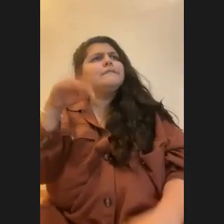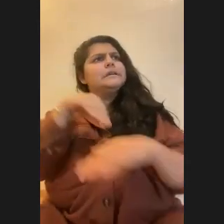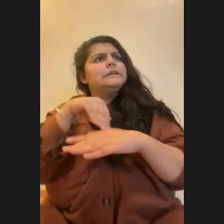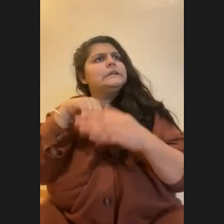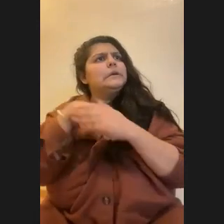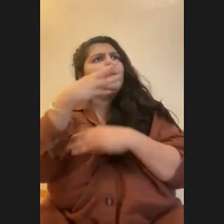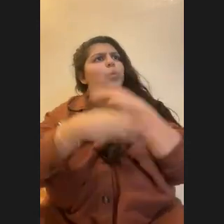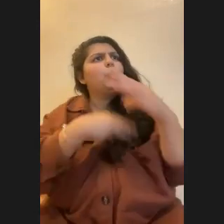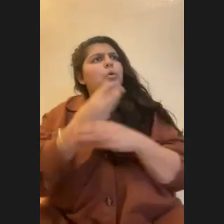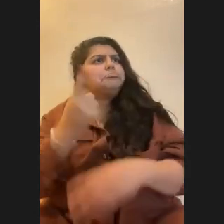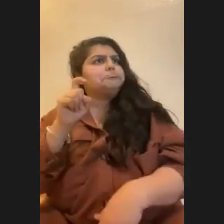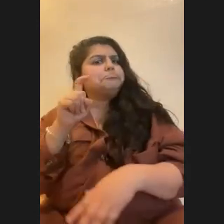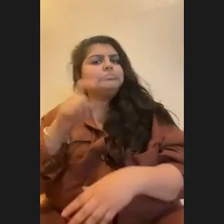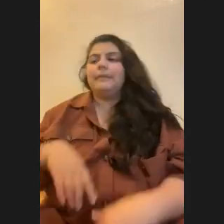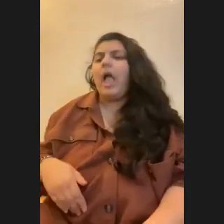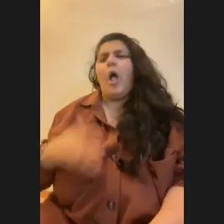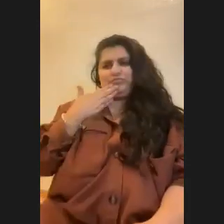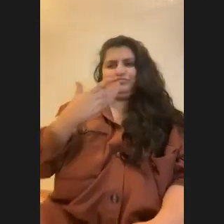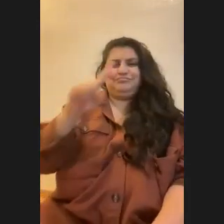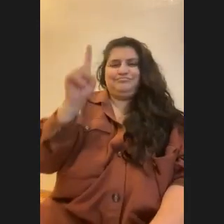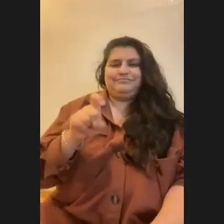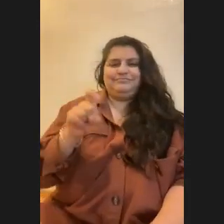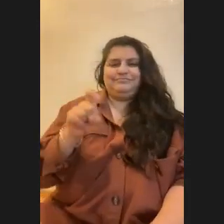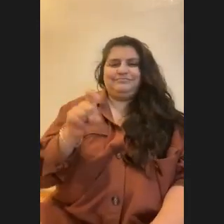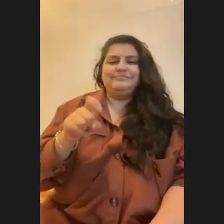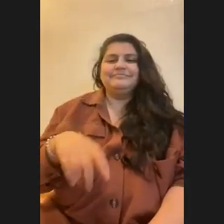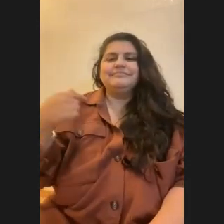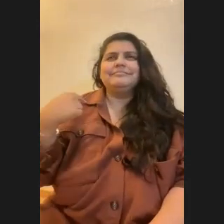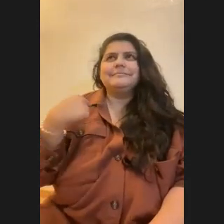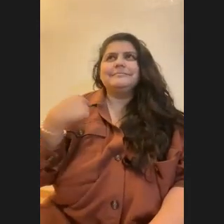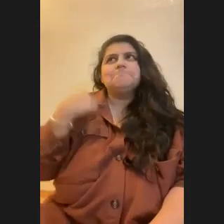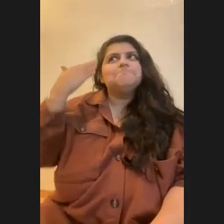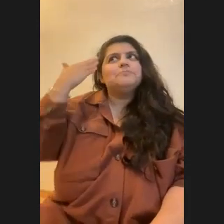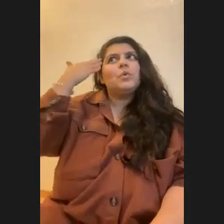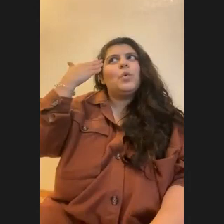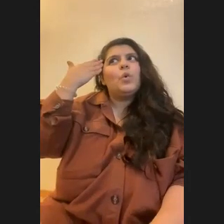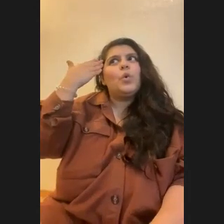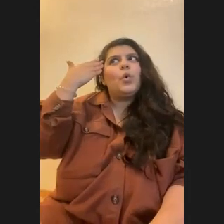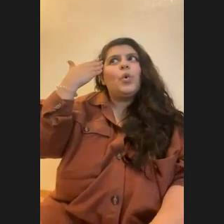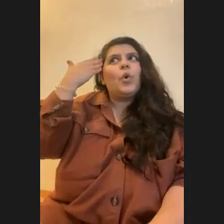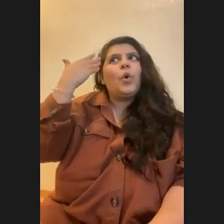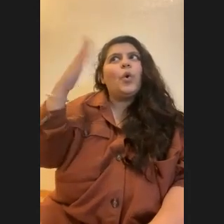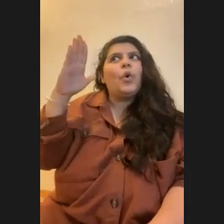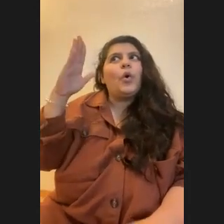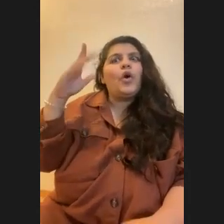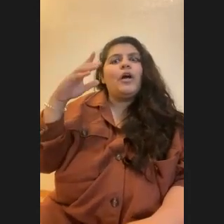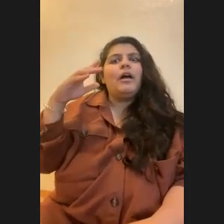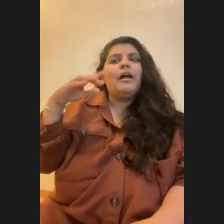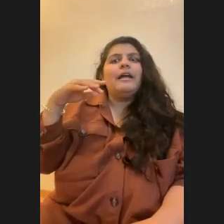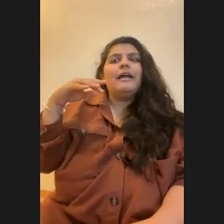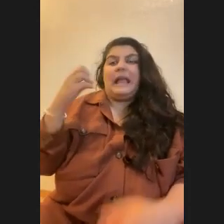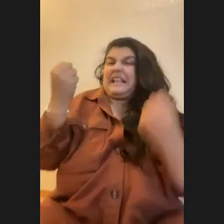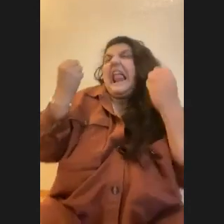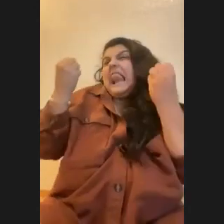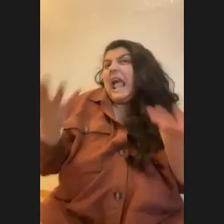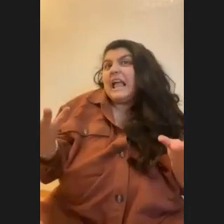That's a great question. Definitely something I know off the top of my head. A lot. A lot. Cause you have to